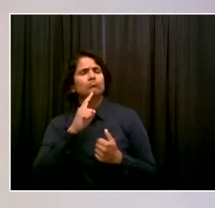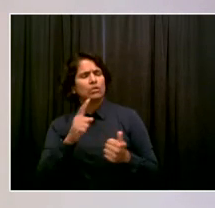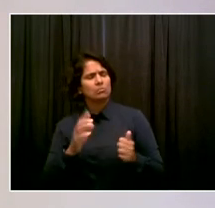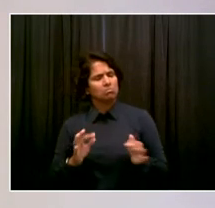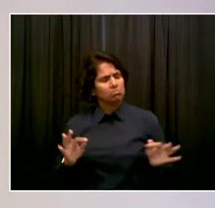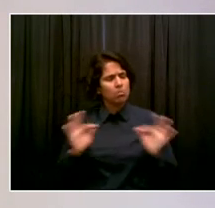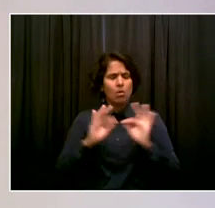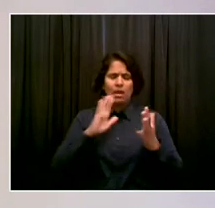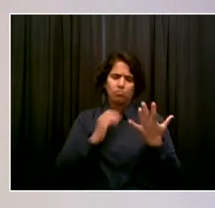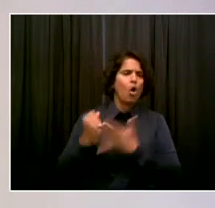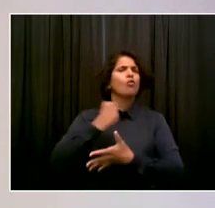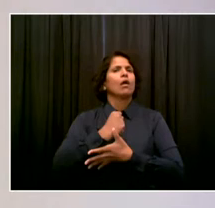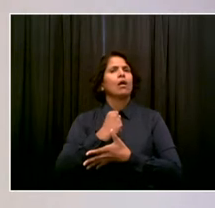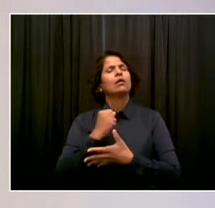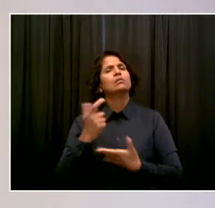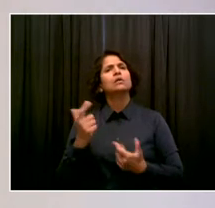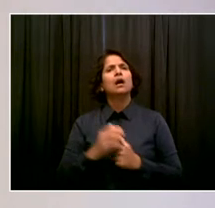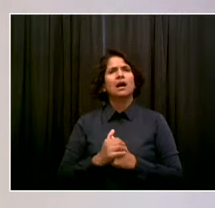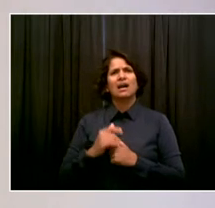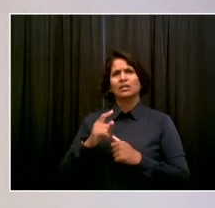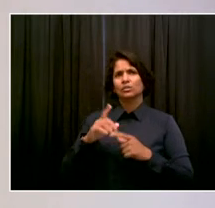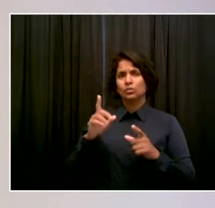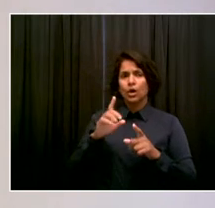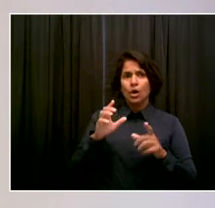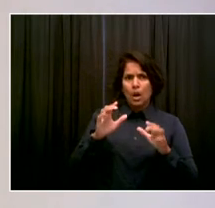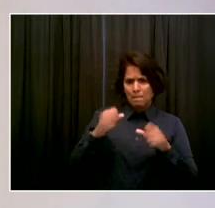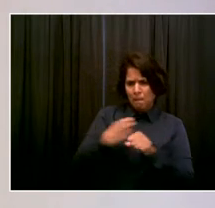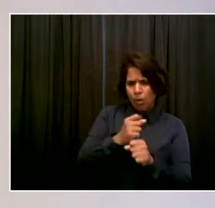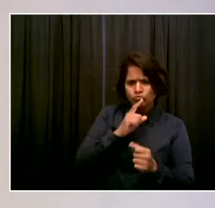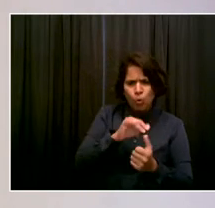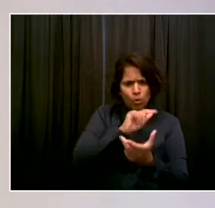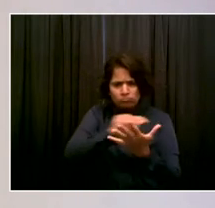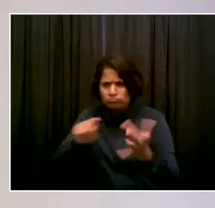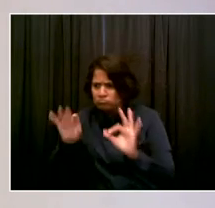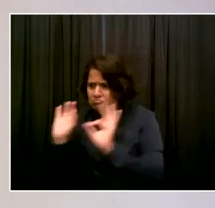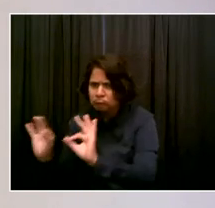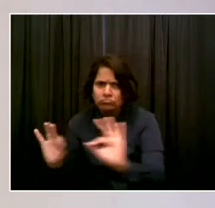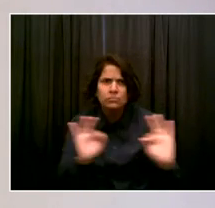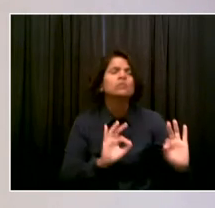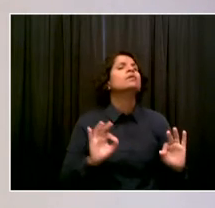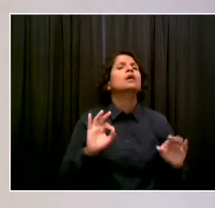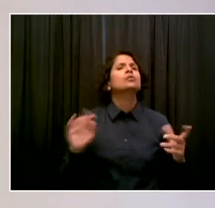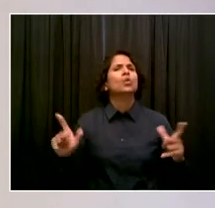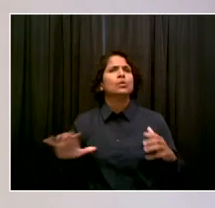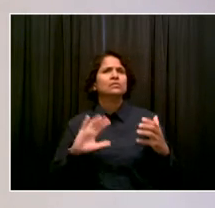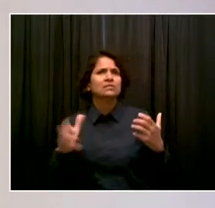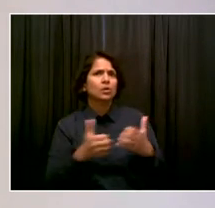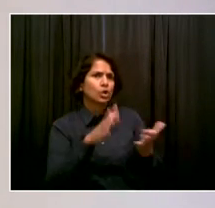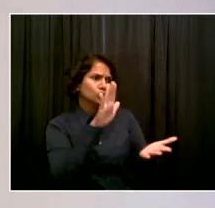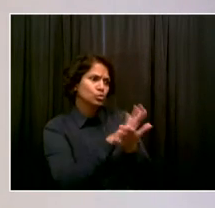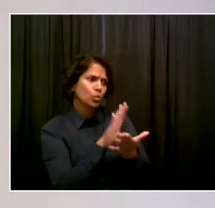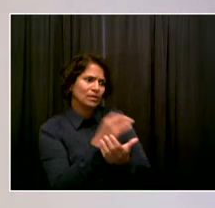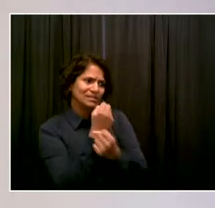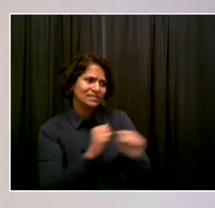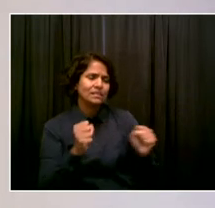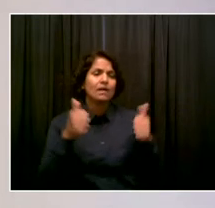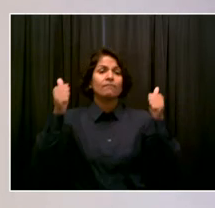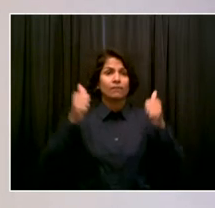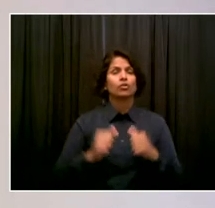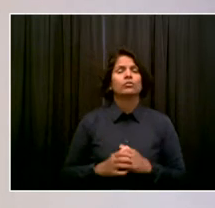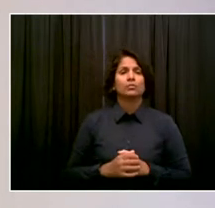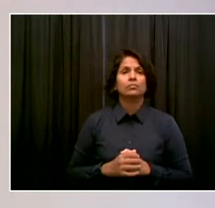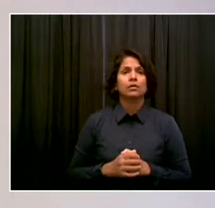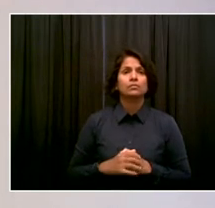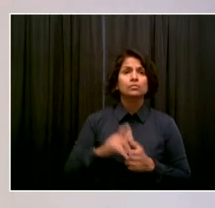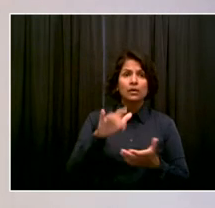ensure safety as we accomplish that mission. As Dr. Varma has said, we have a powerful new tool in our arsenal in